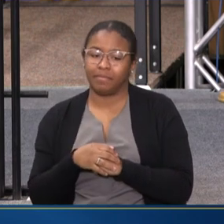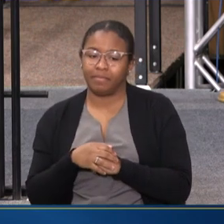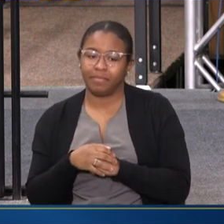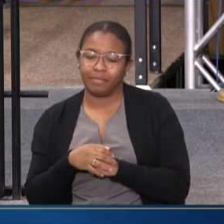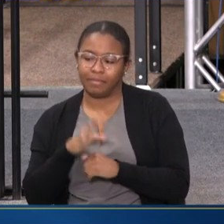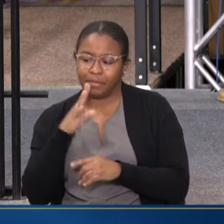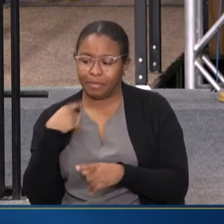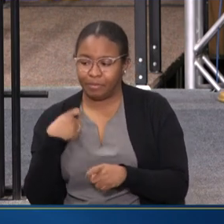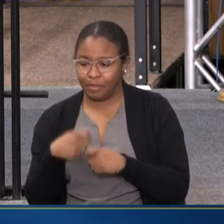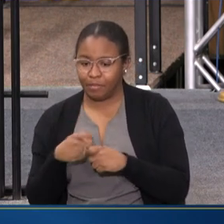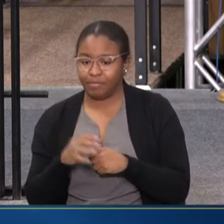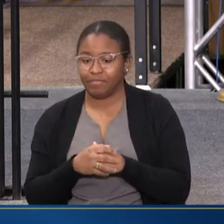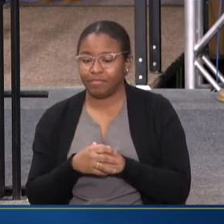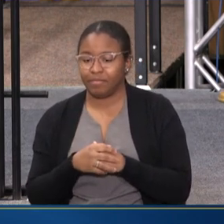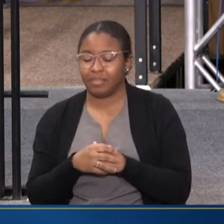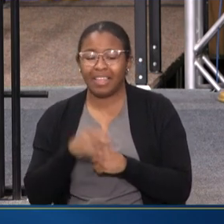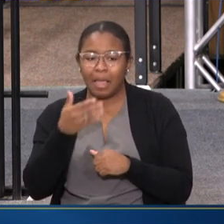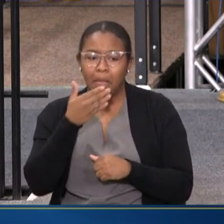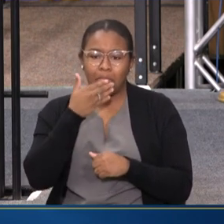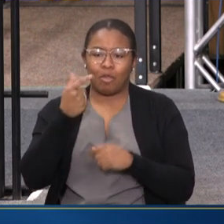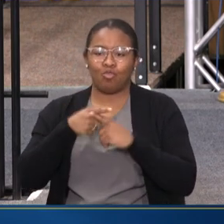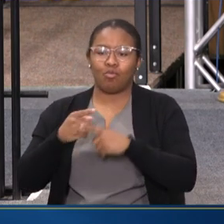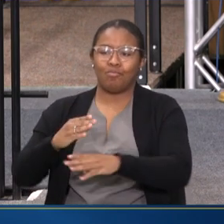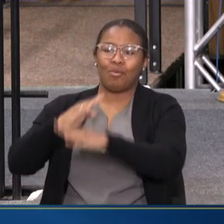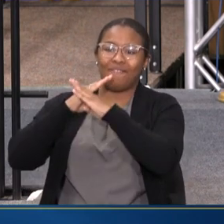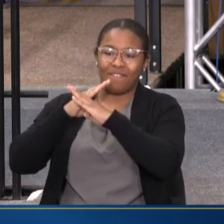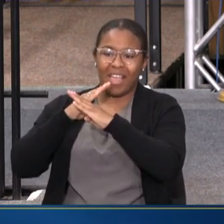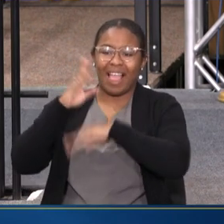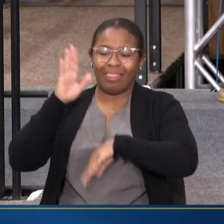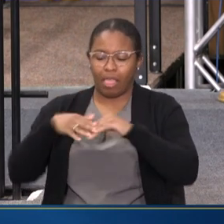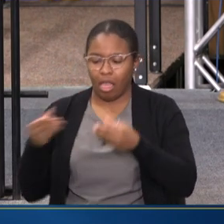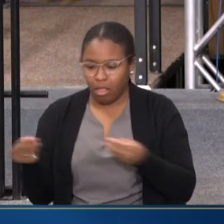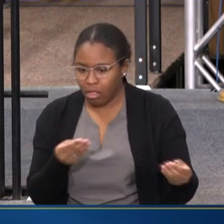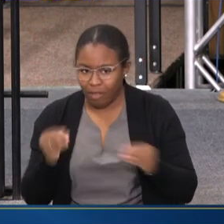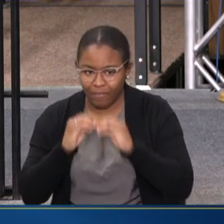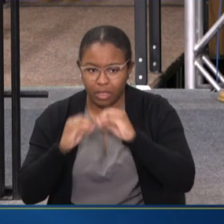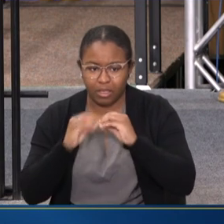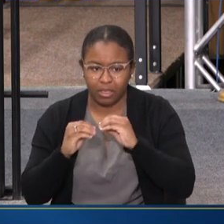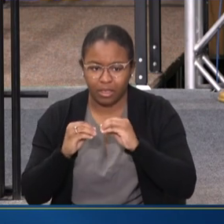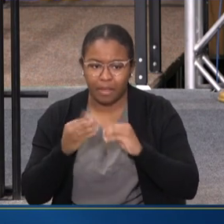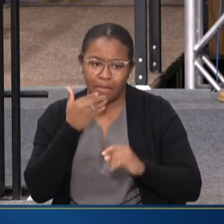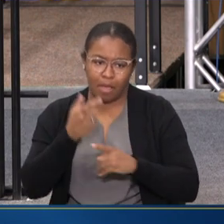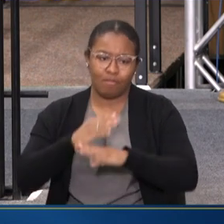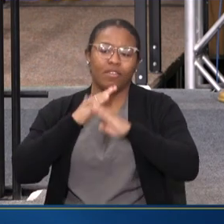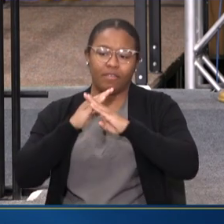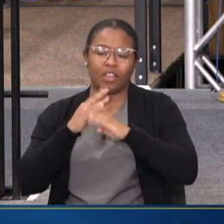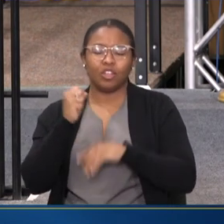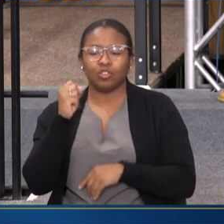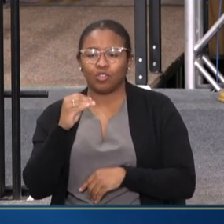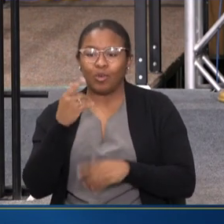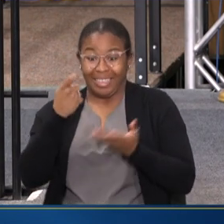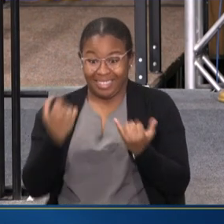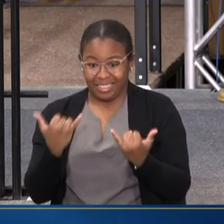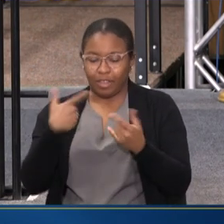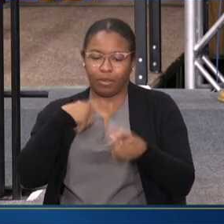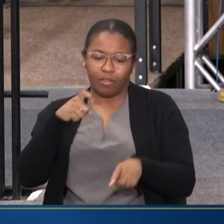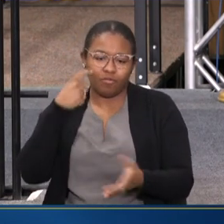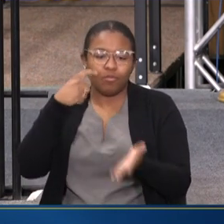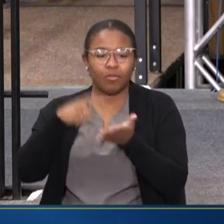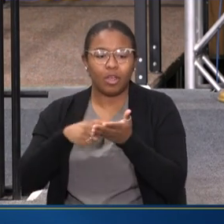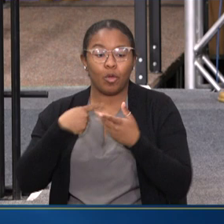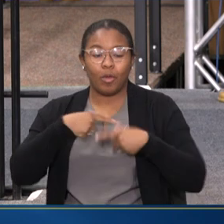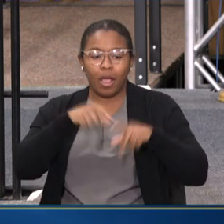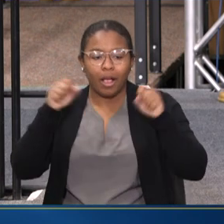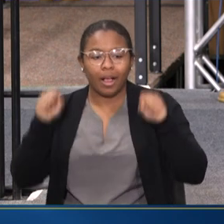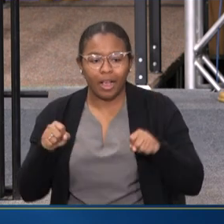QUE REMEDIAR. BETTER TO PREVENT THAN TO REMEDIATE. AND SO IT IS TIME FOR US TO RECOGNIZE THAT WE